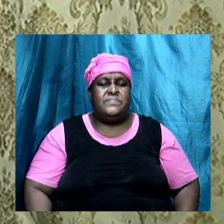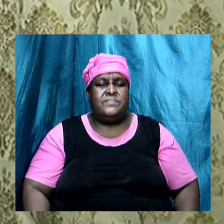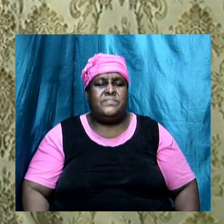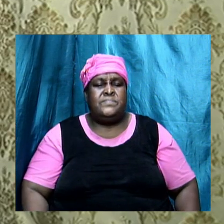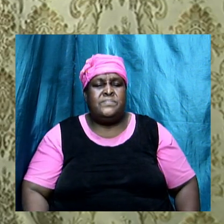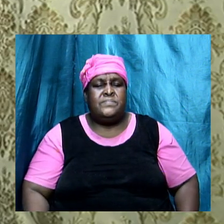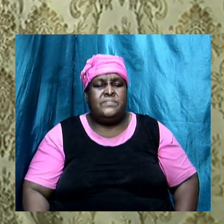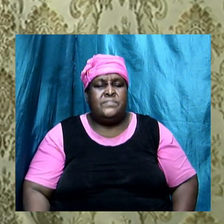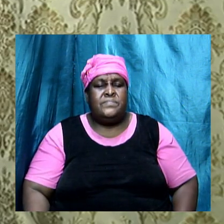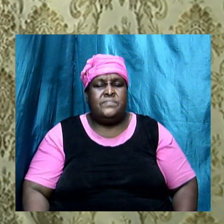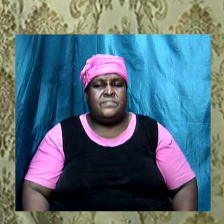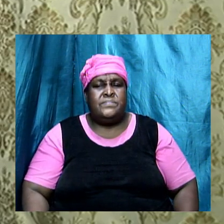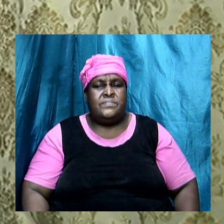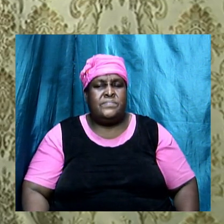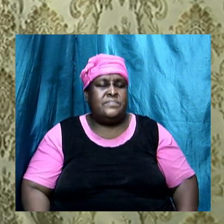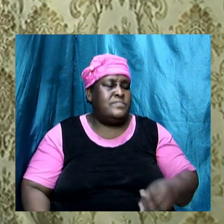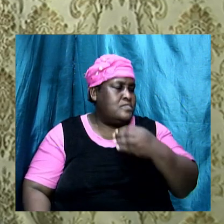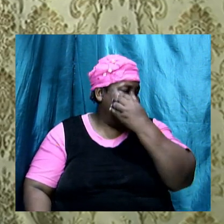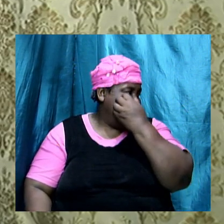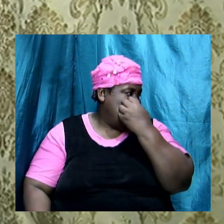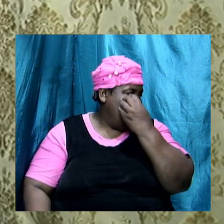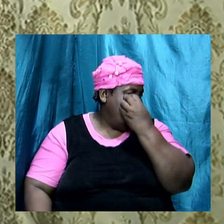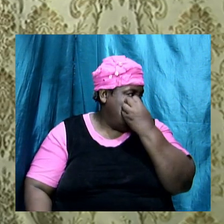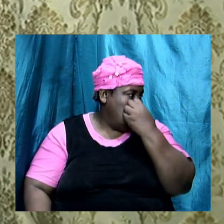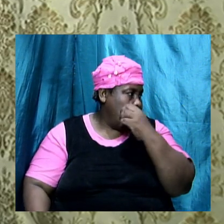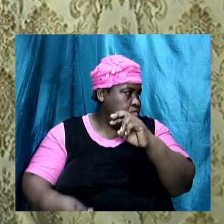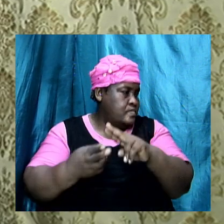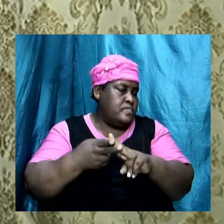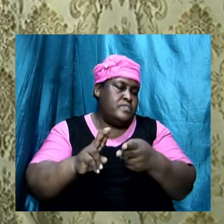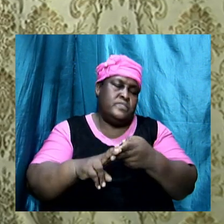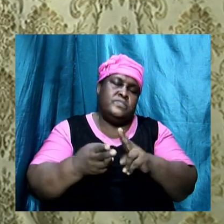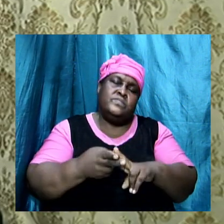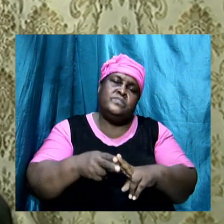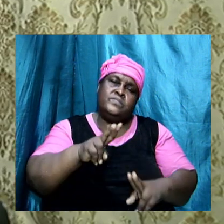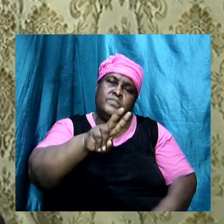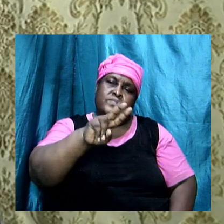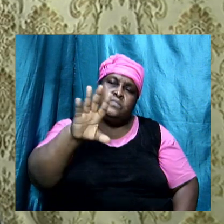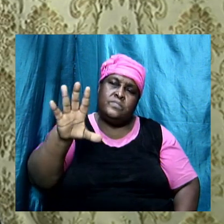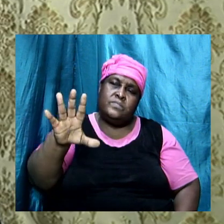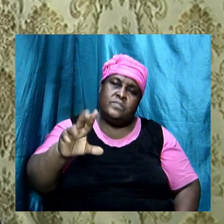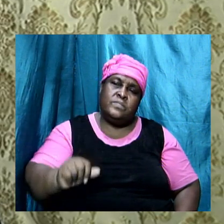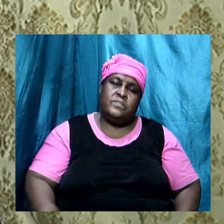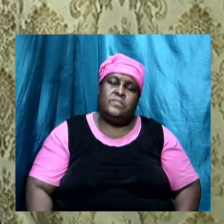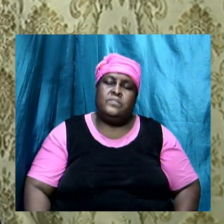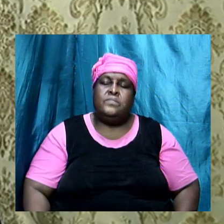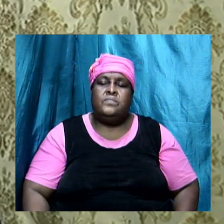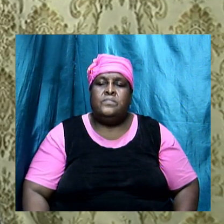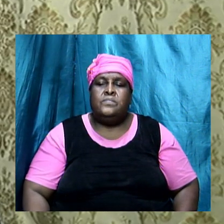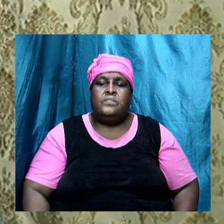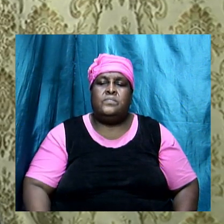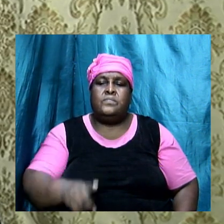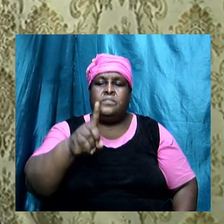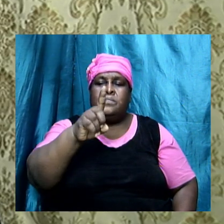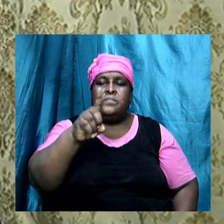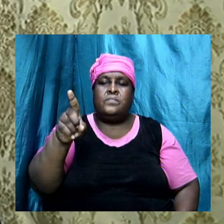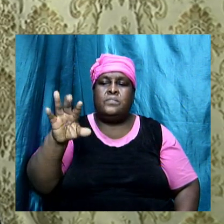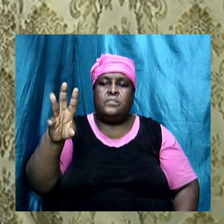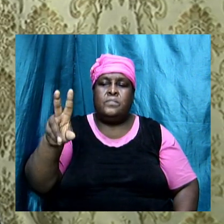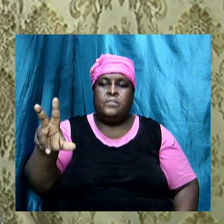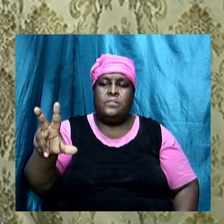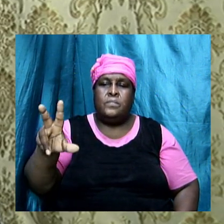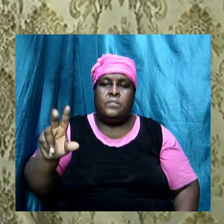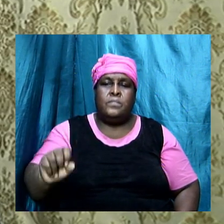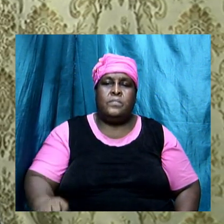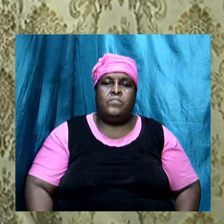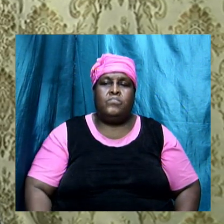Let me read that for us. I want us to find Numbers 25, 1 to 3. And let us look at what it says.